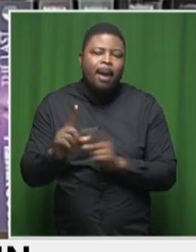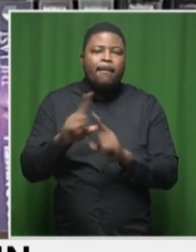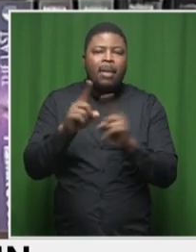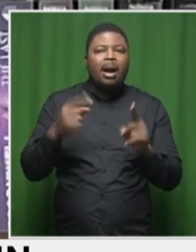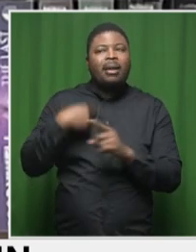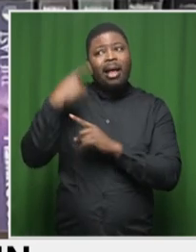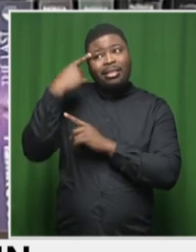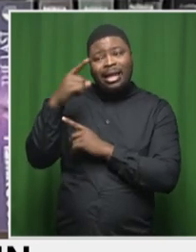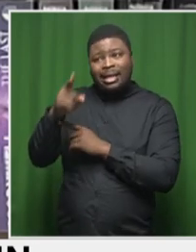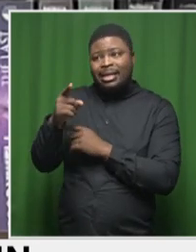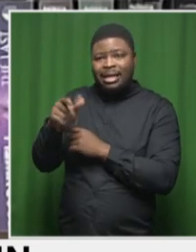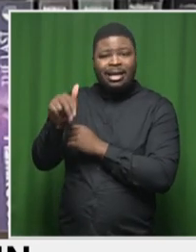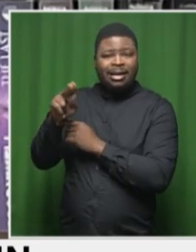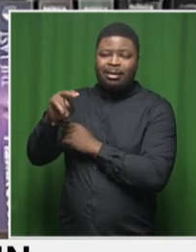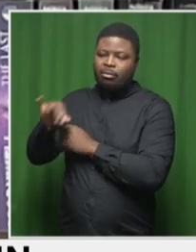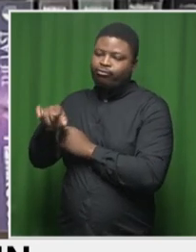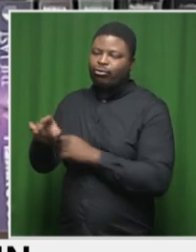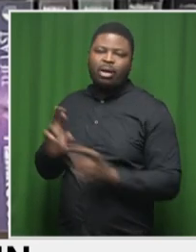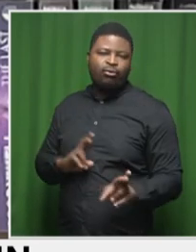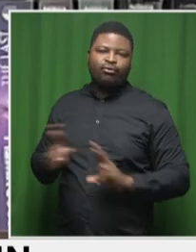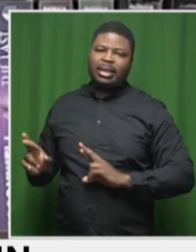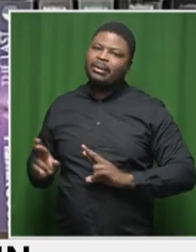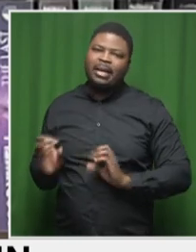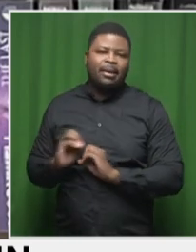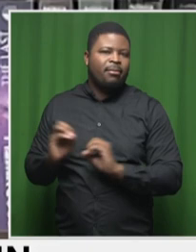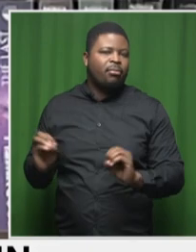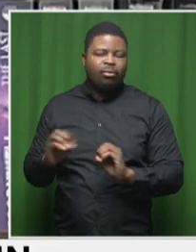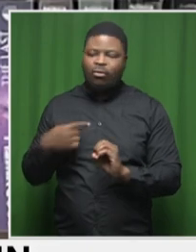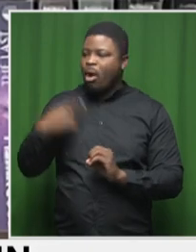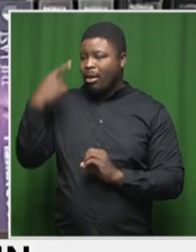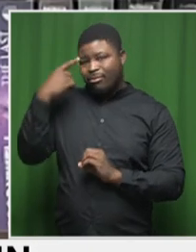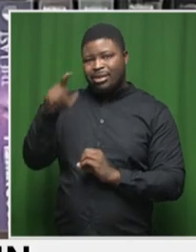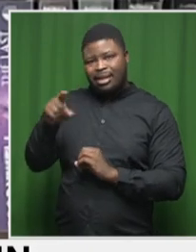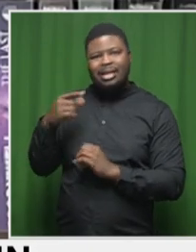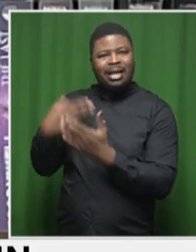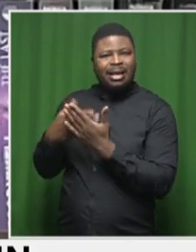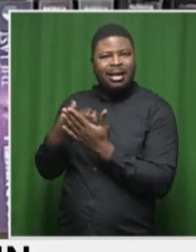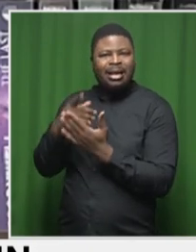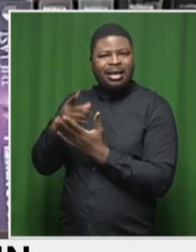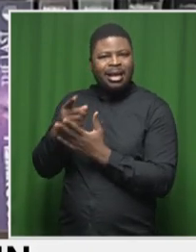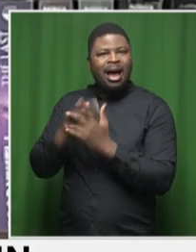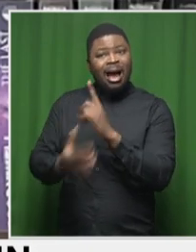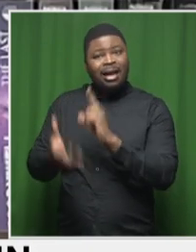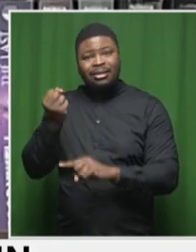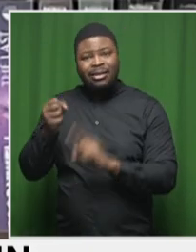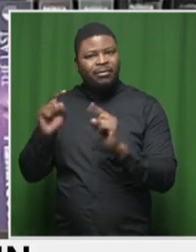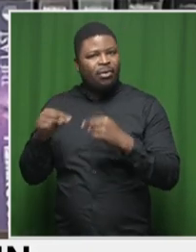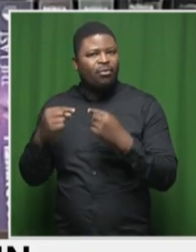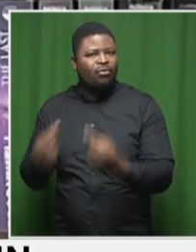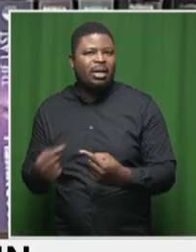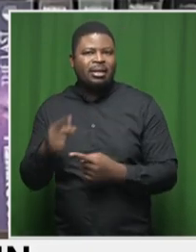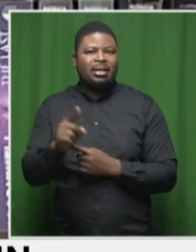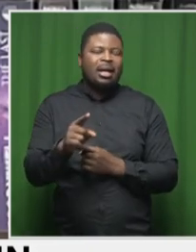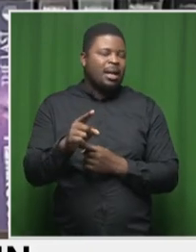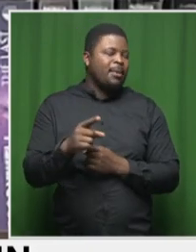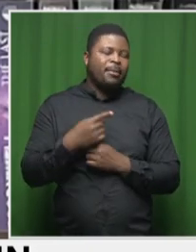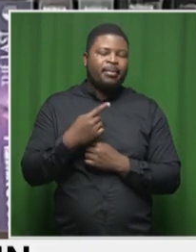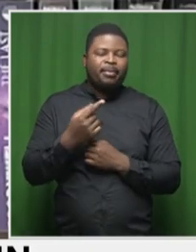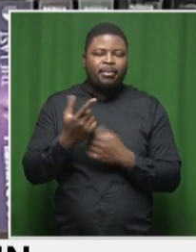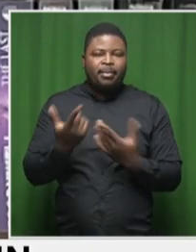has sailed. I don't think they, this administration is capable of the cleanup that's necessary, the so-called renewal that is necessary